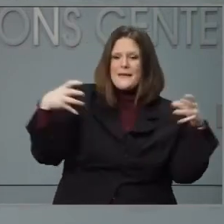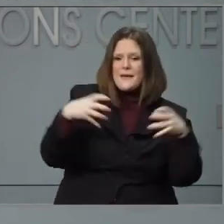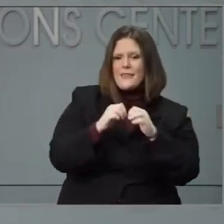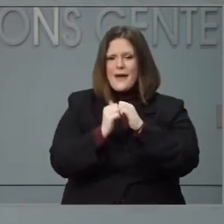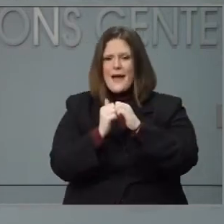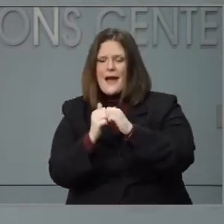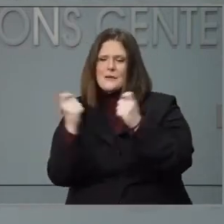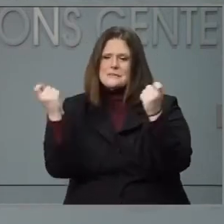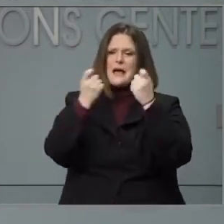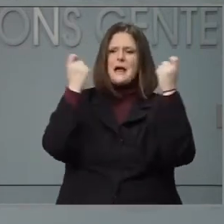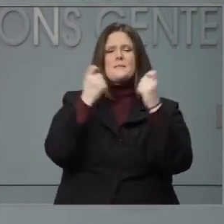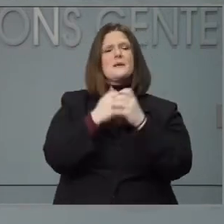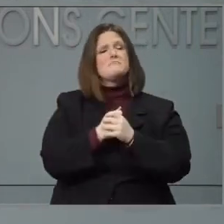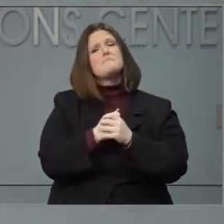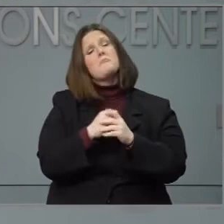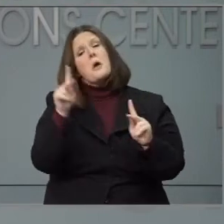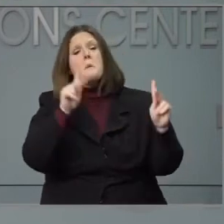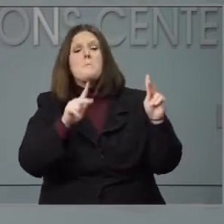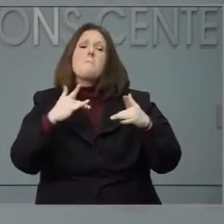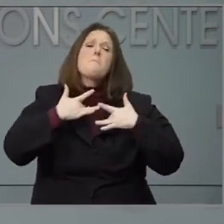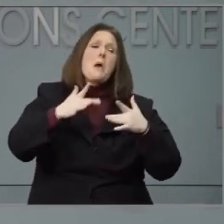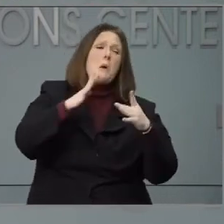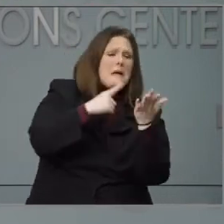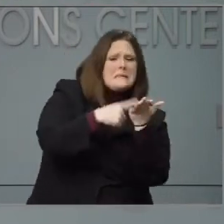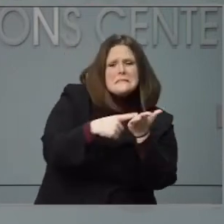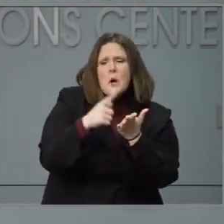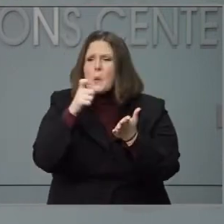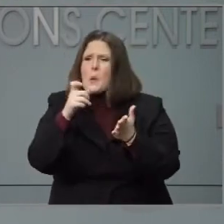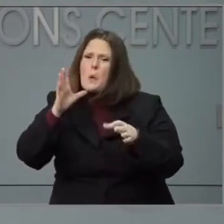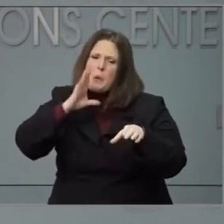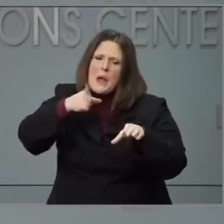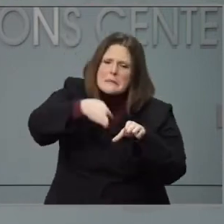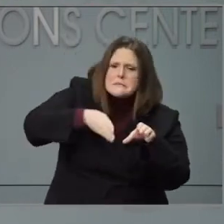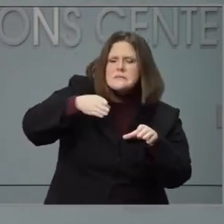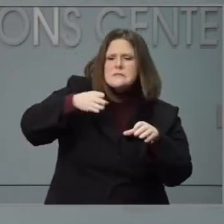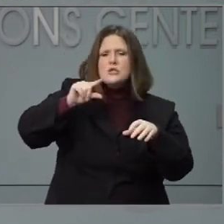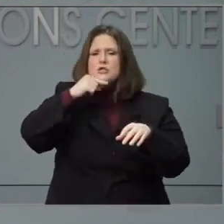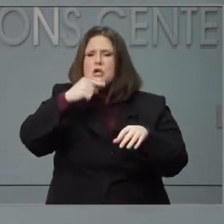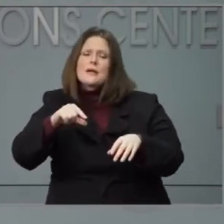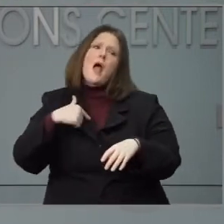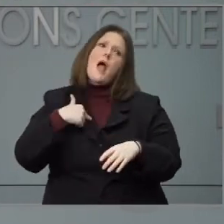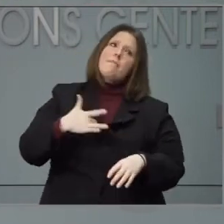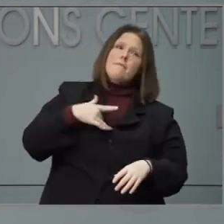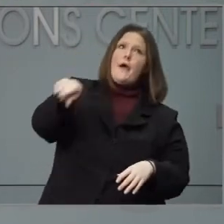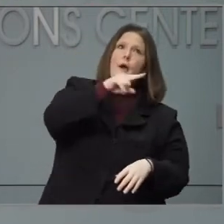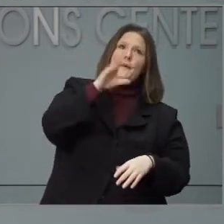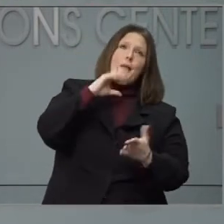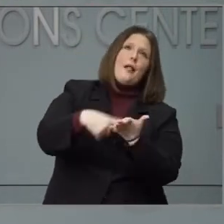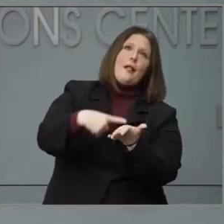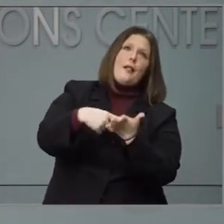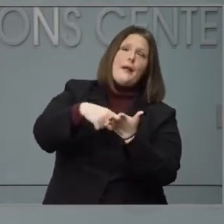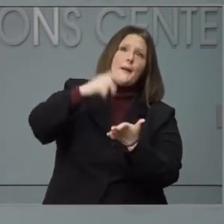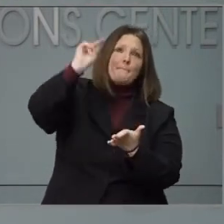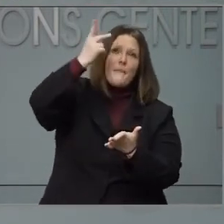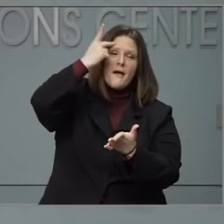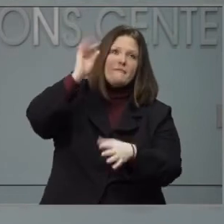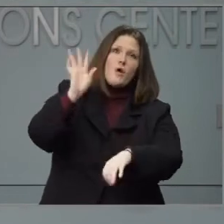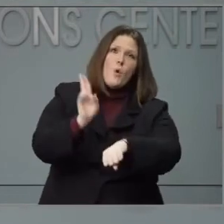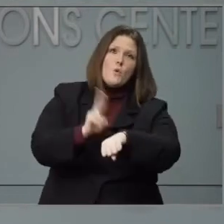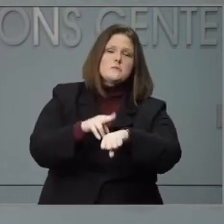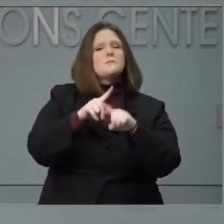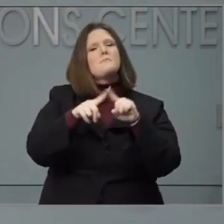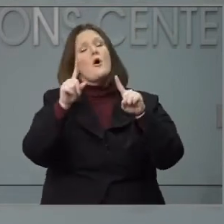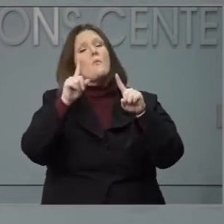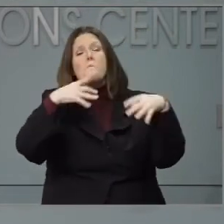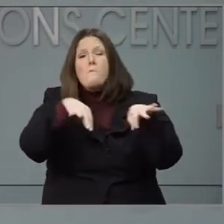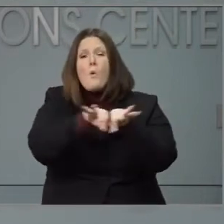There will be the usual concerns about who's carving the turkey and whether you're going to talk about politics. But we need everyone focused on